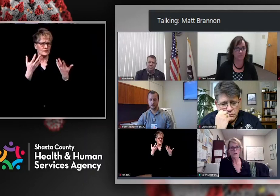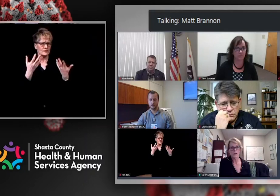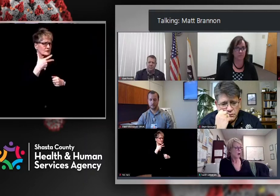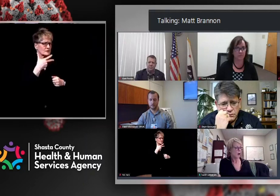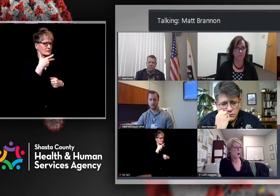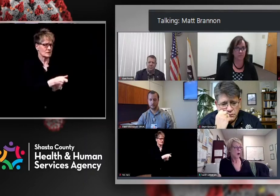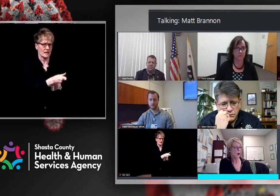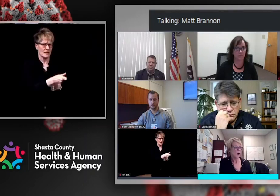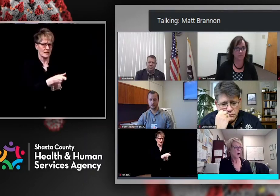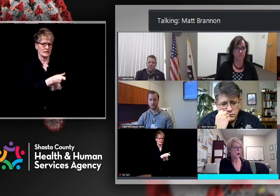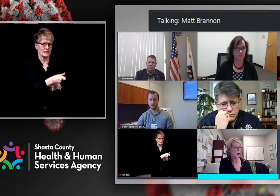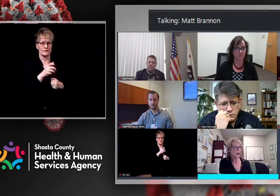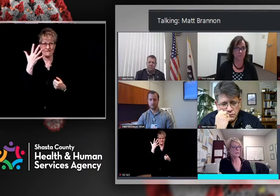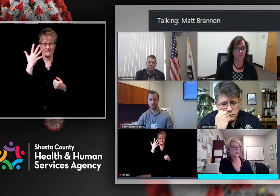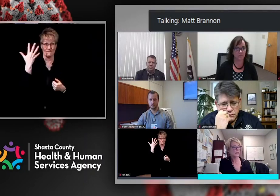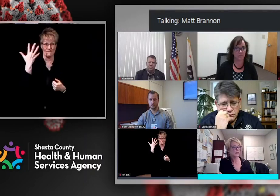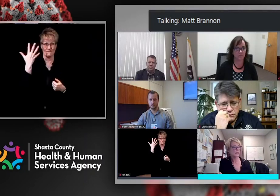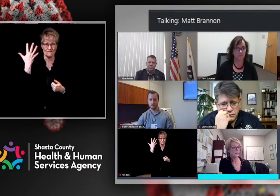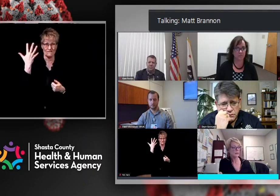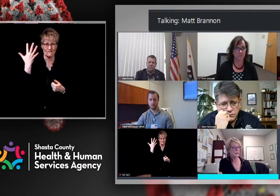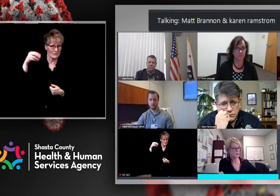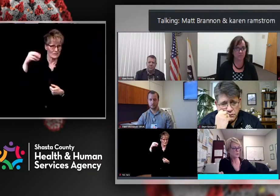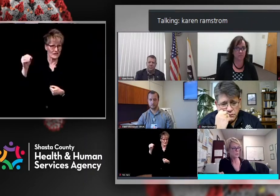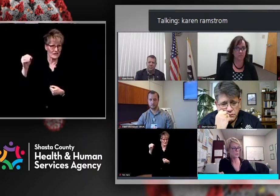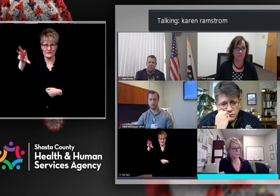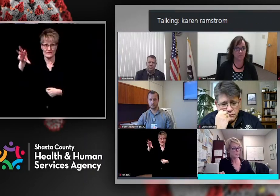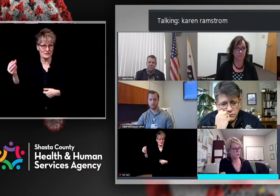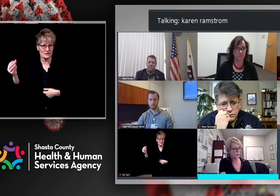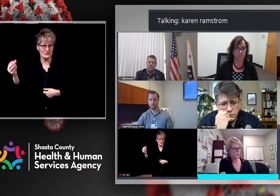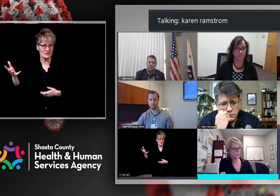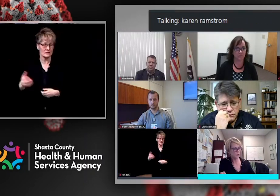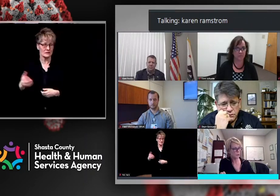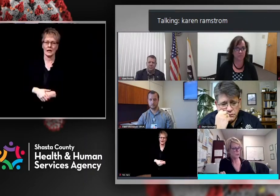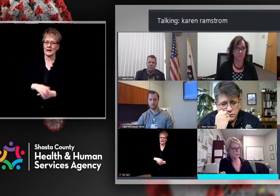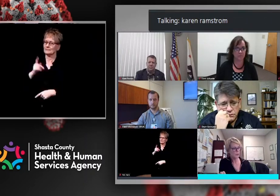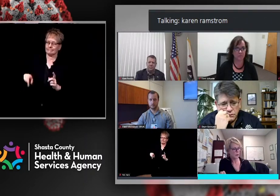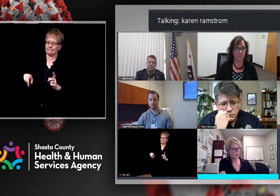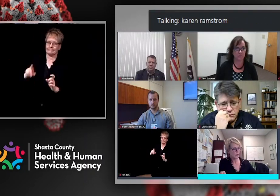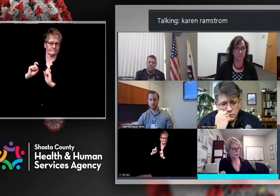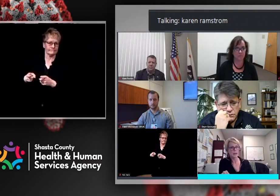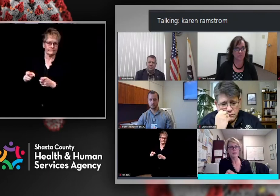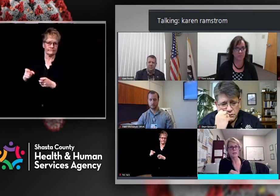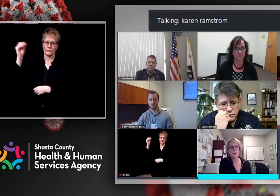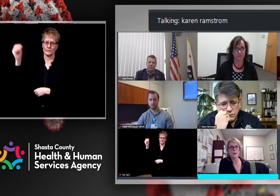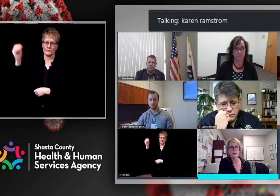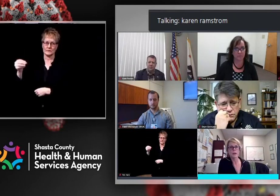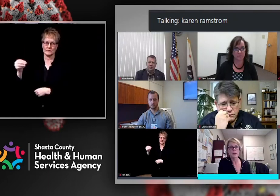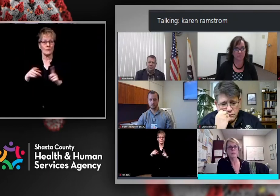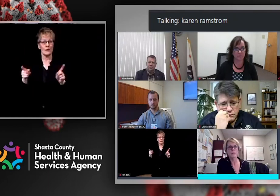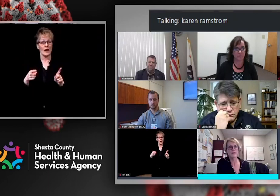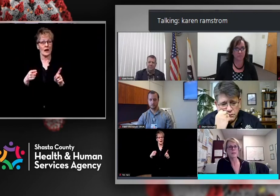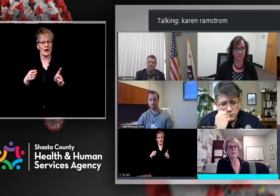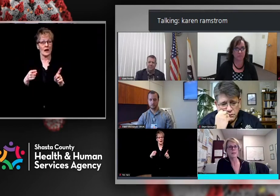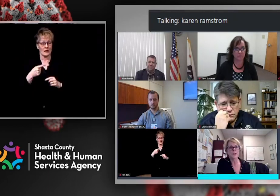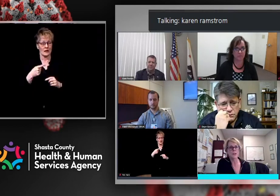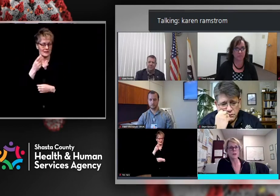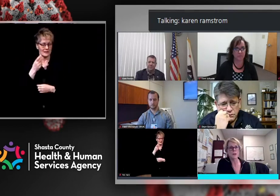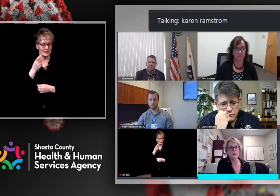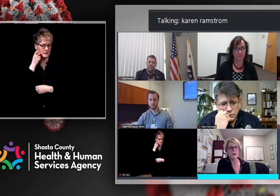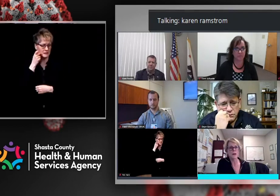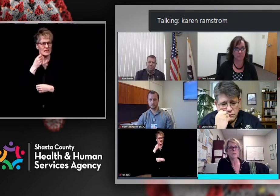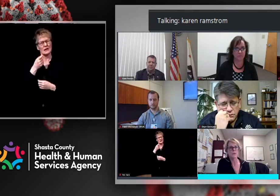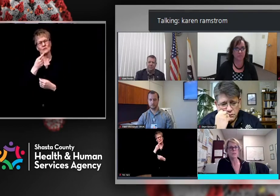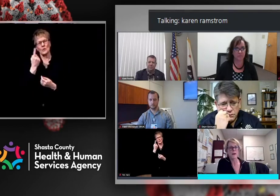where we would be around? I can't give you a percentage, but I can tell you I added up what we got a couple of days ago,